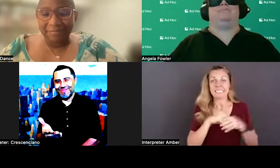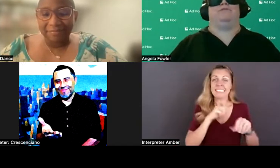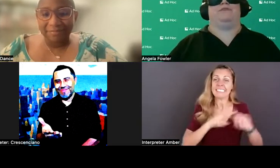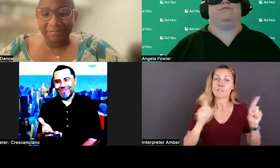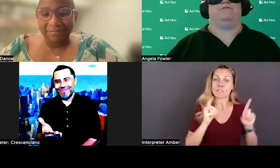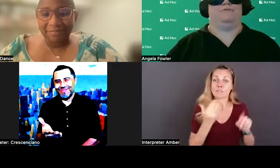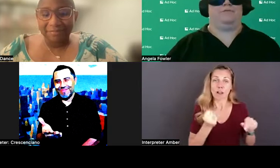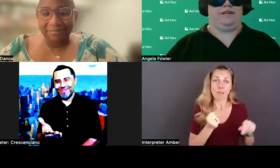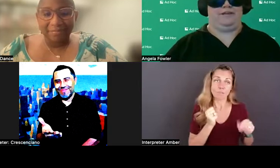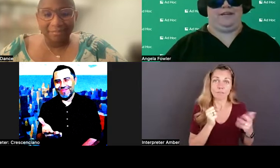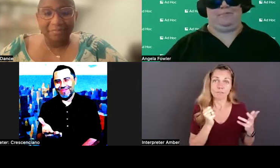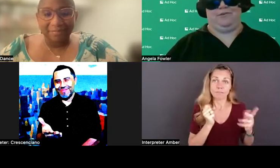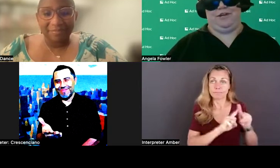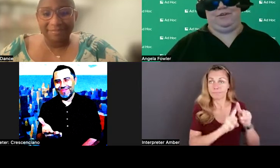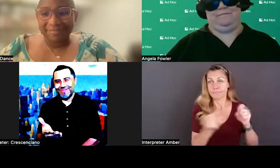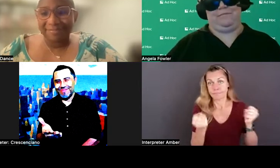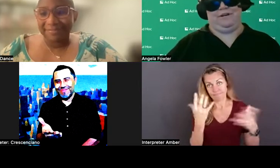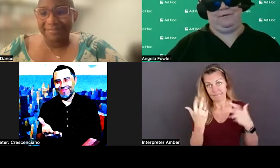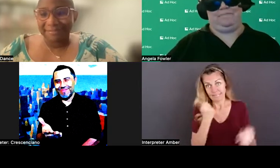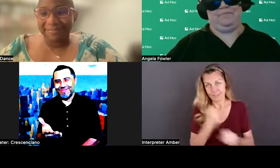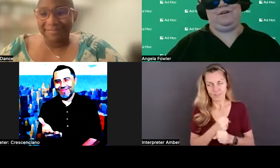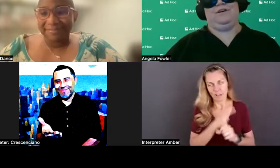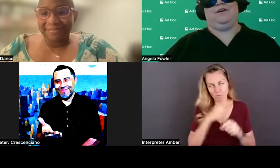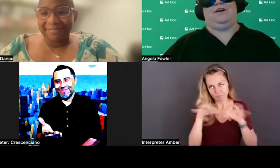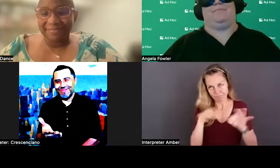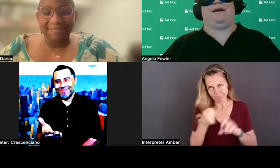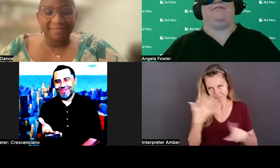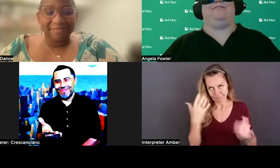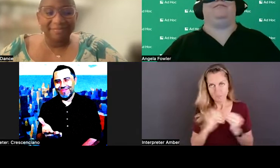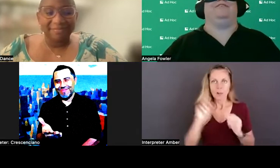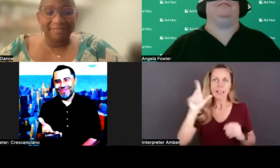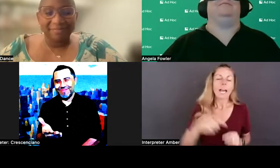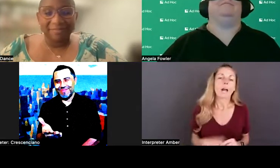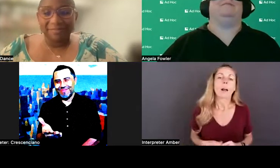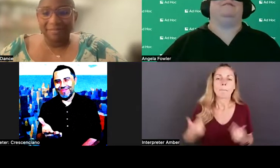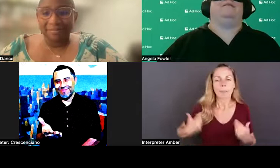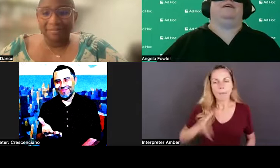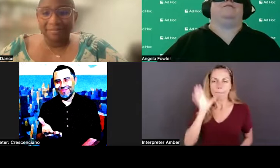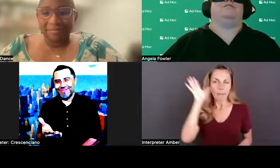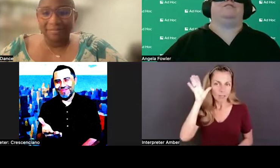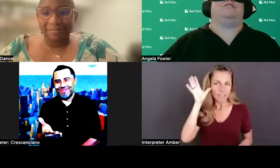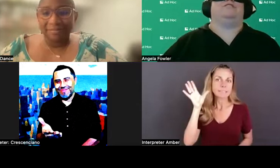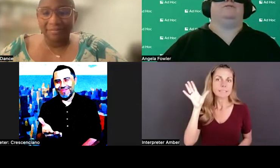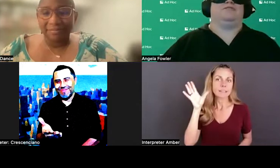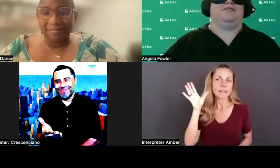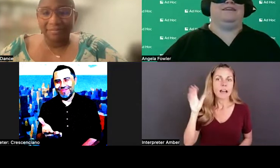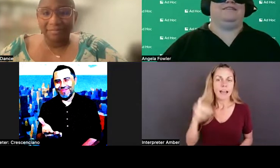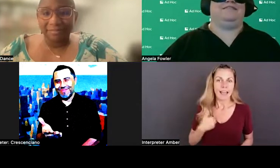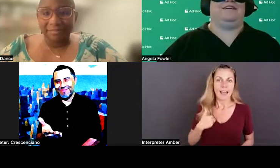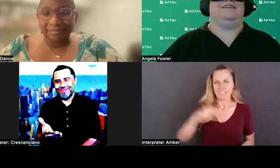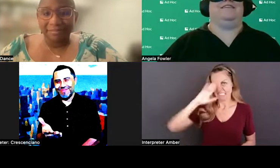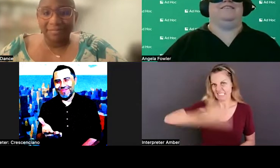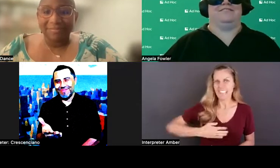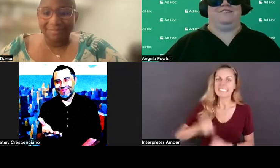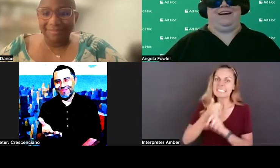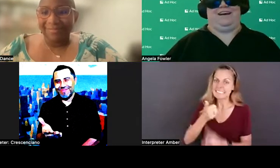a number of years, and we'll get into that more later. I'm a parent. I have a 16-year-old son,